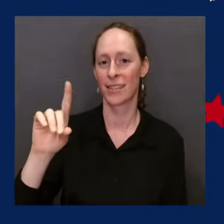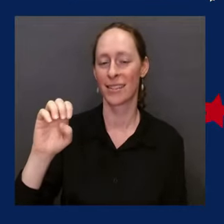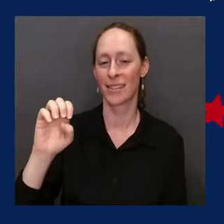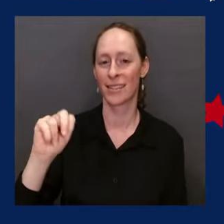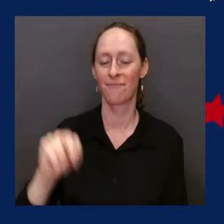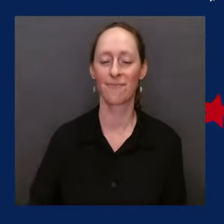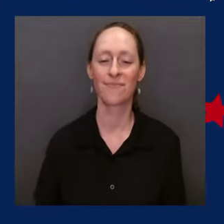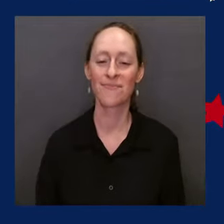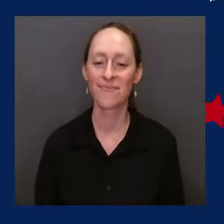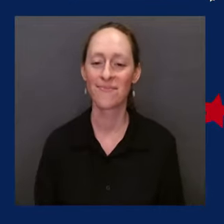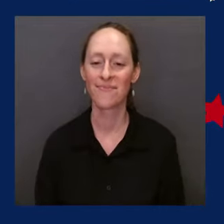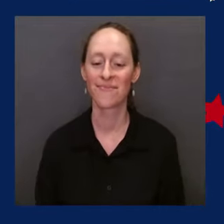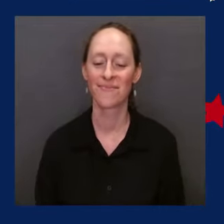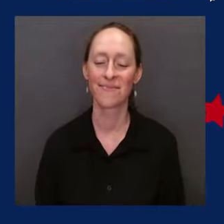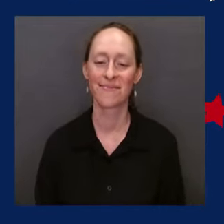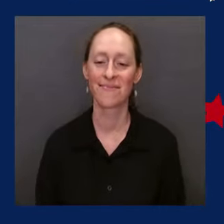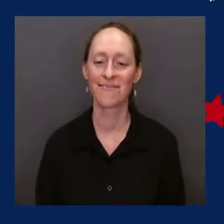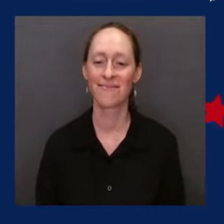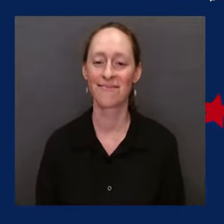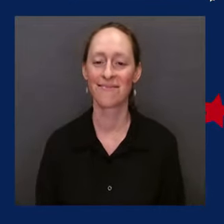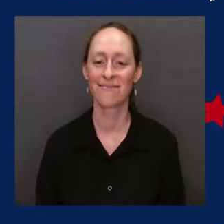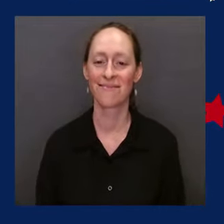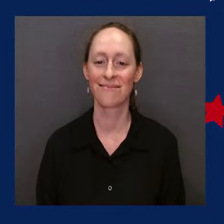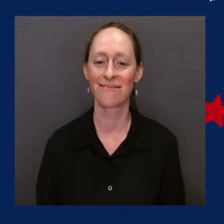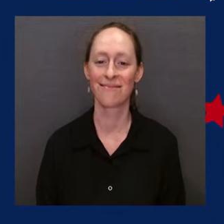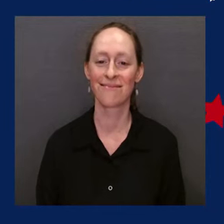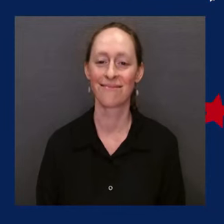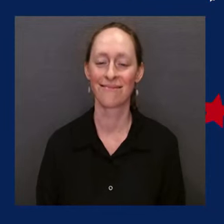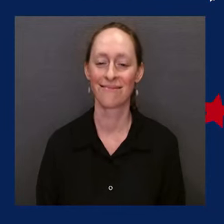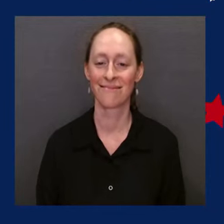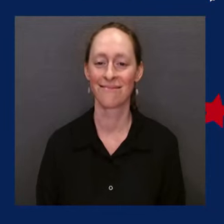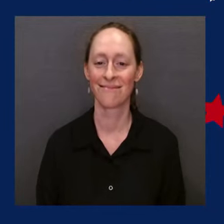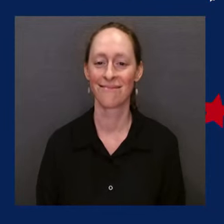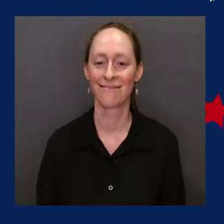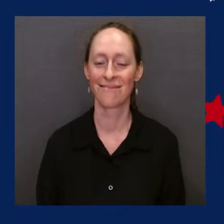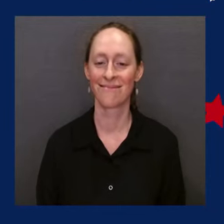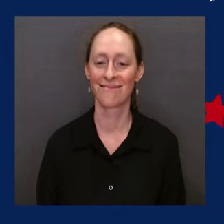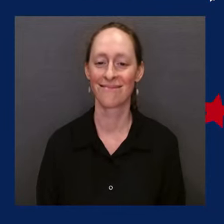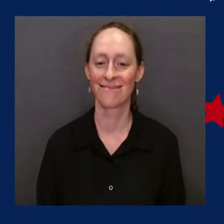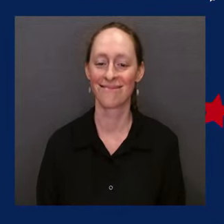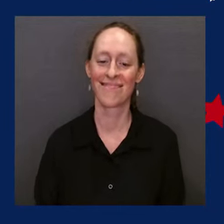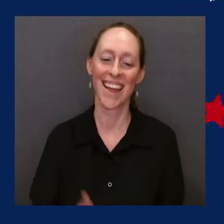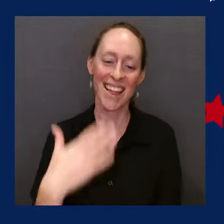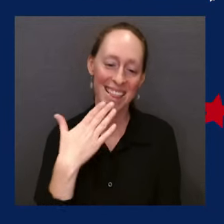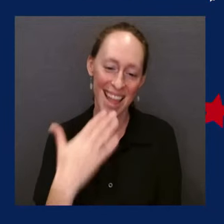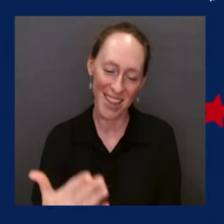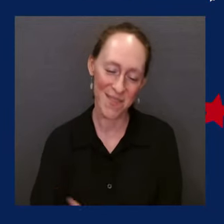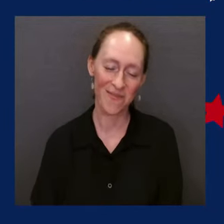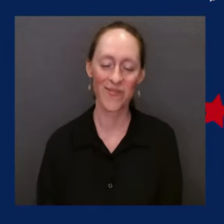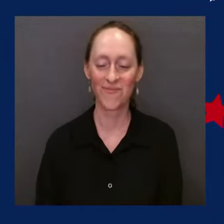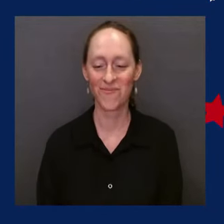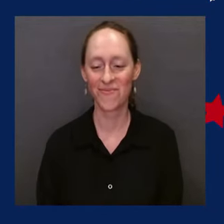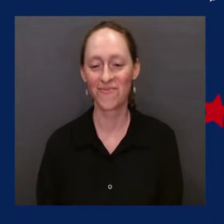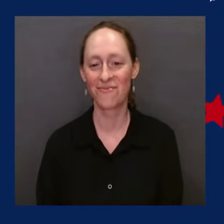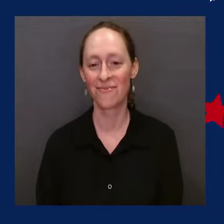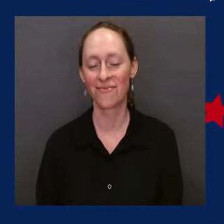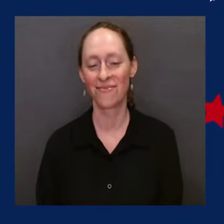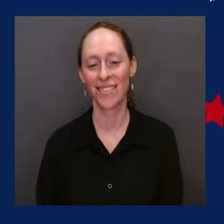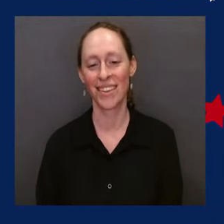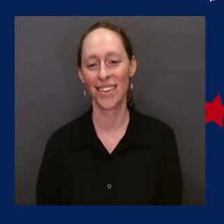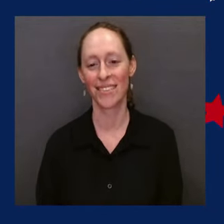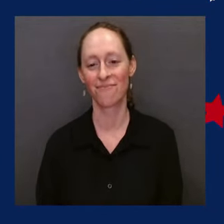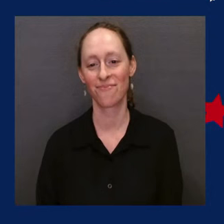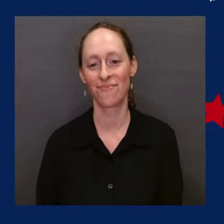Thank you. Thank you, Chaplain Barkemeyer. And thank you to the USO for helping to make this event